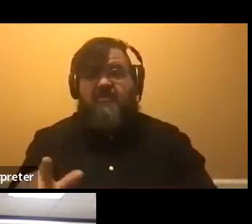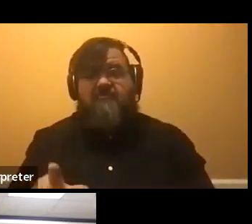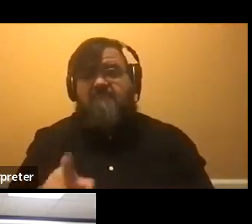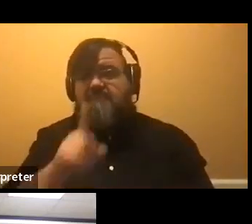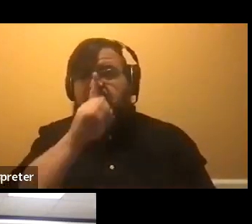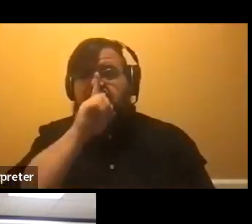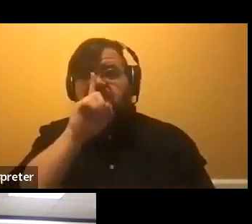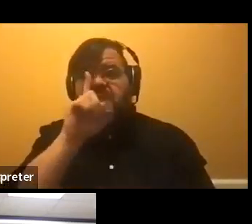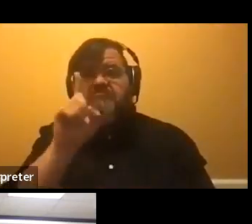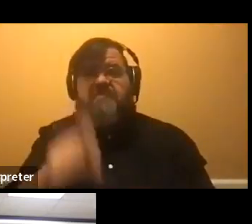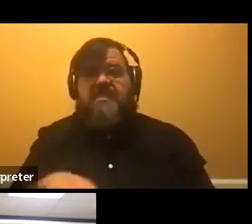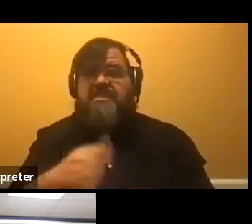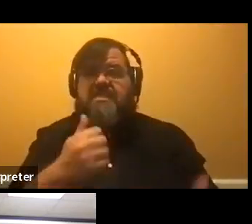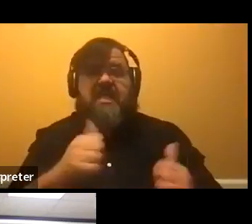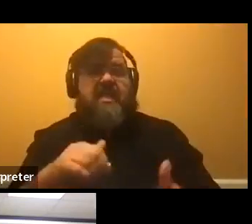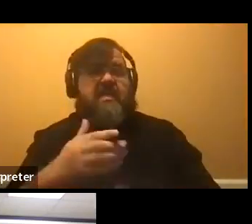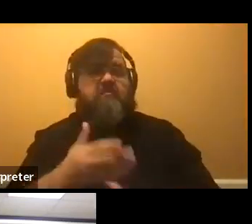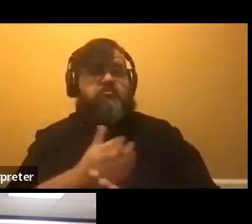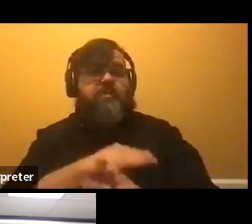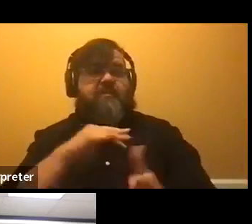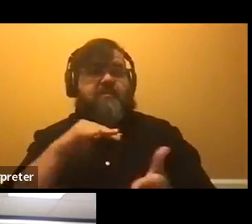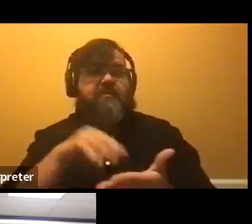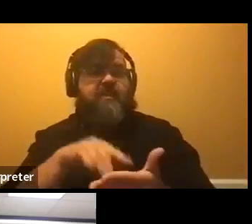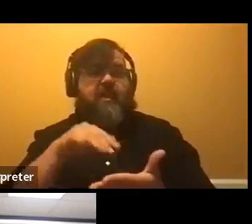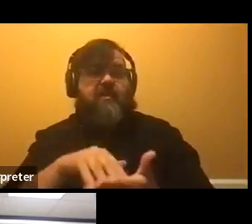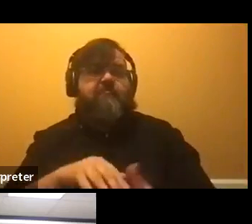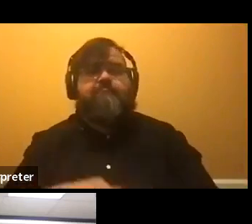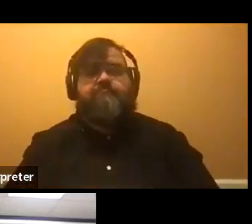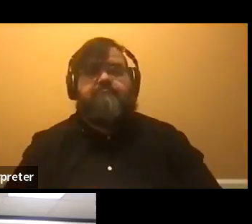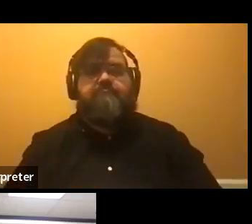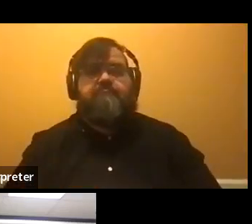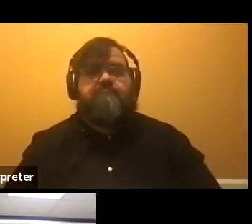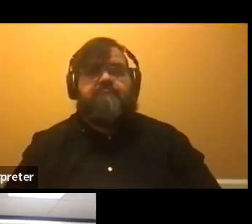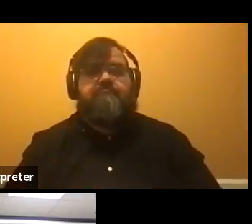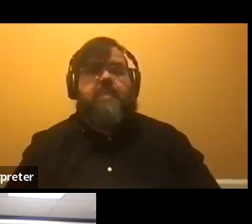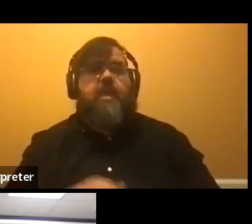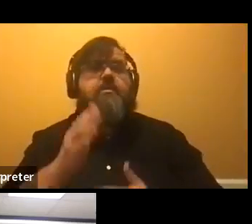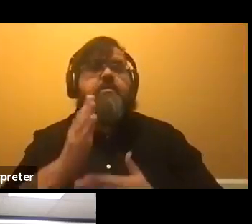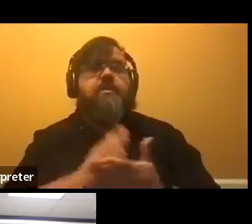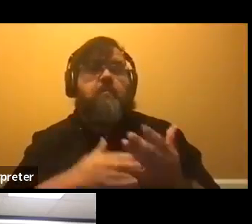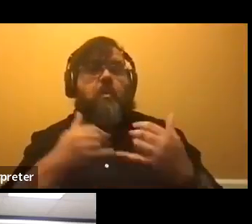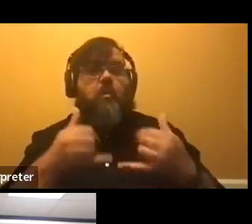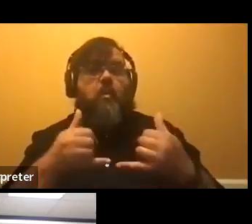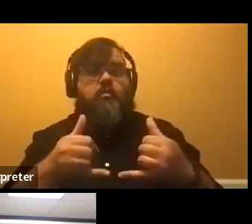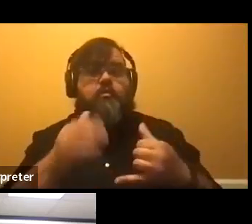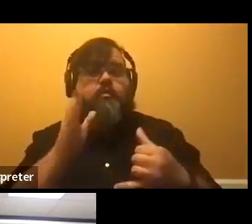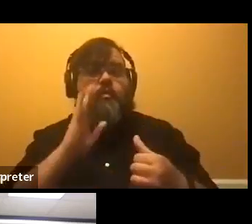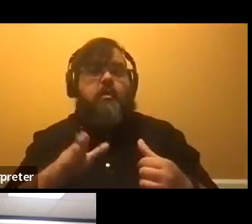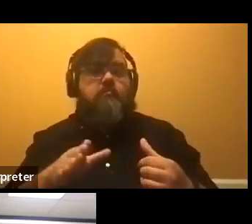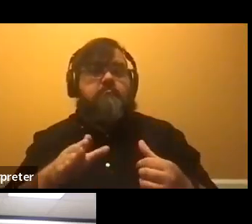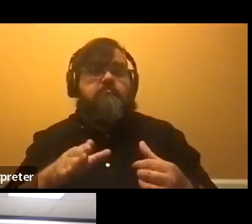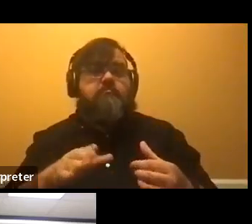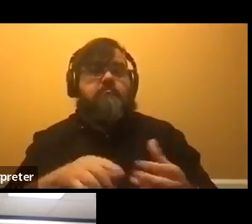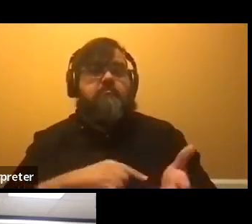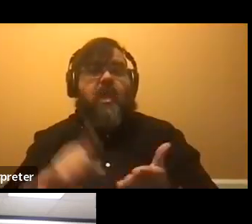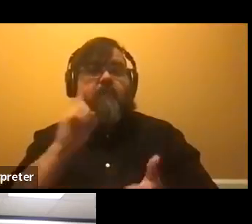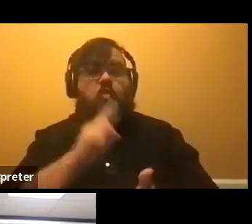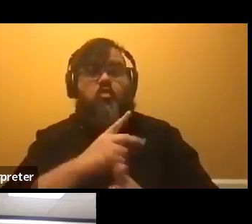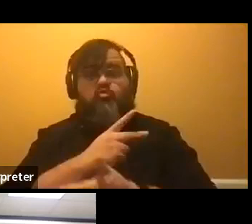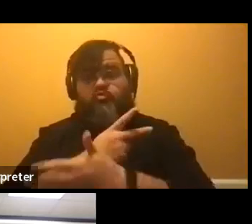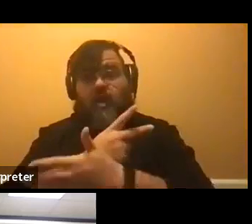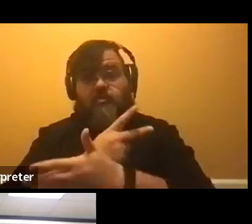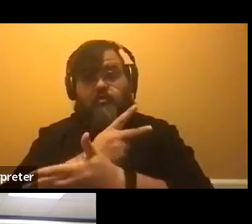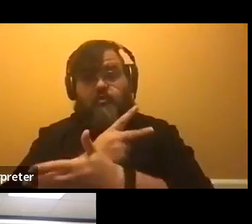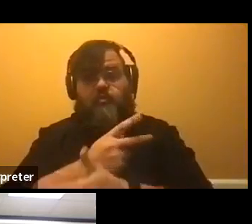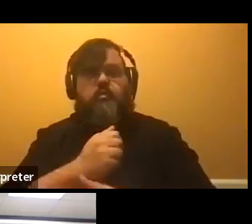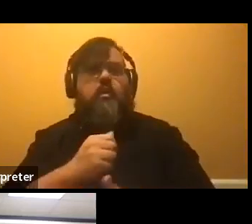study. Some of these are, um, awards that will pay for your graduate school or will pay